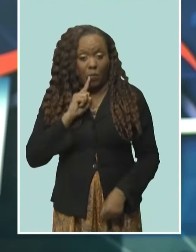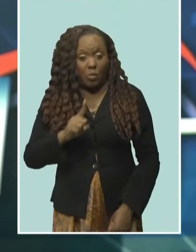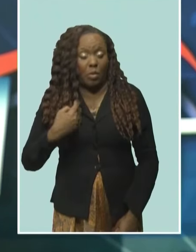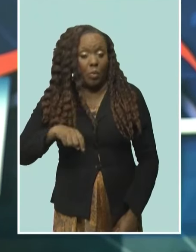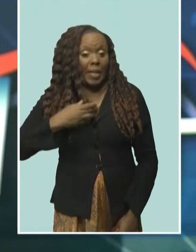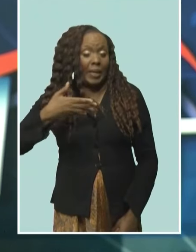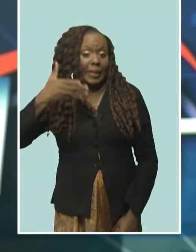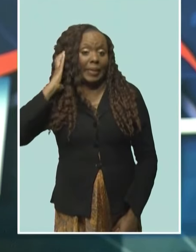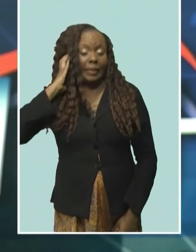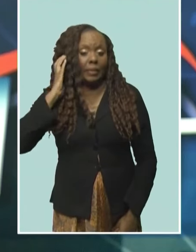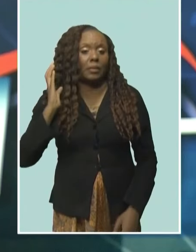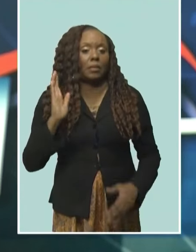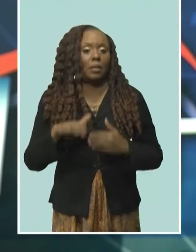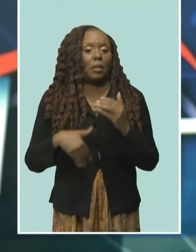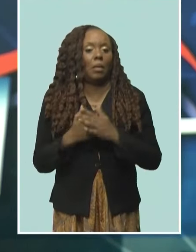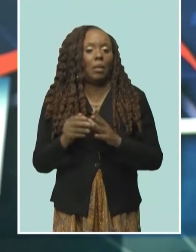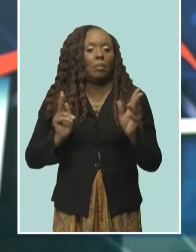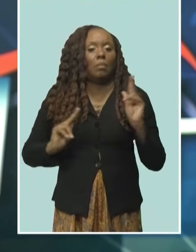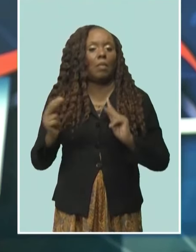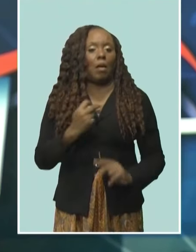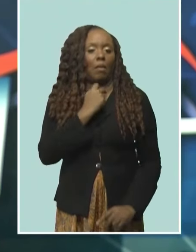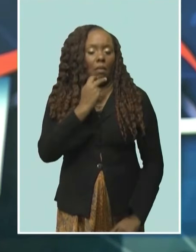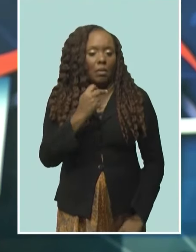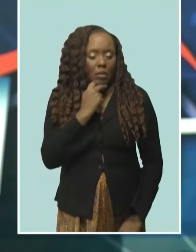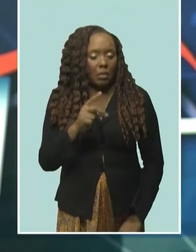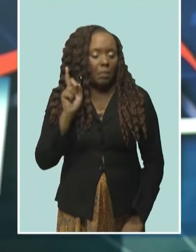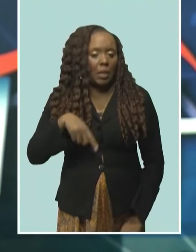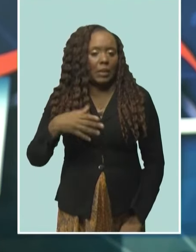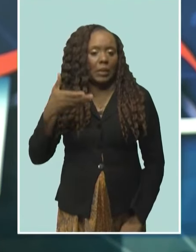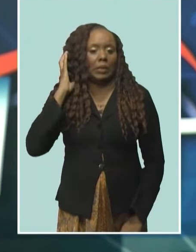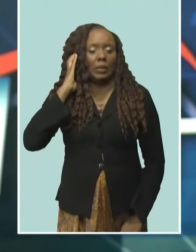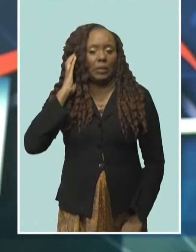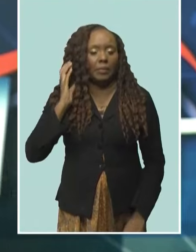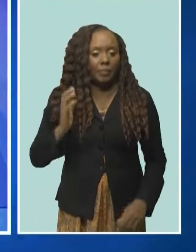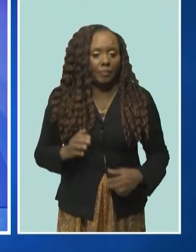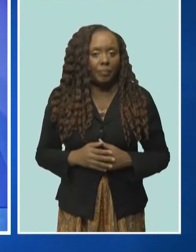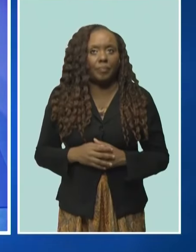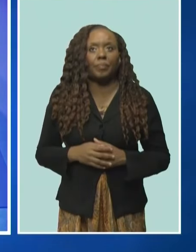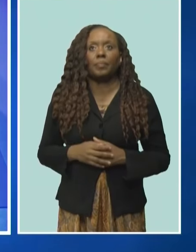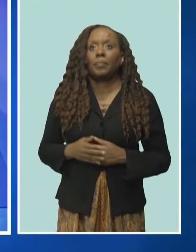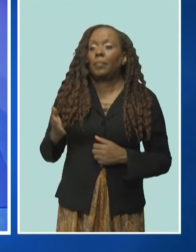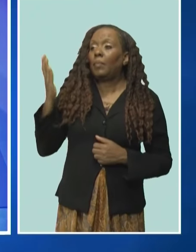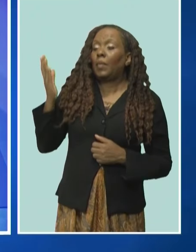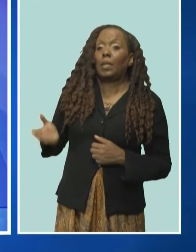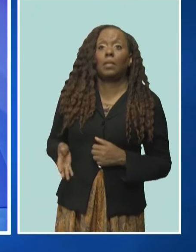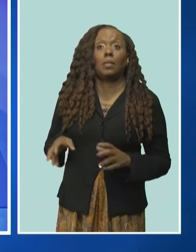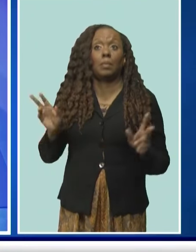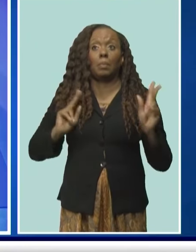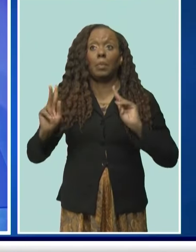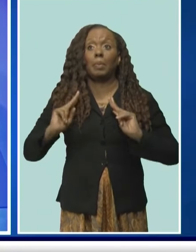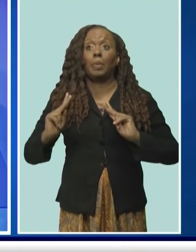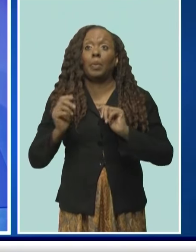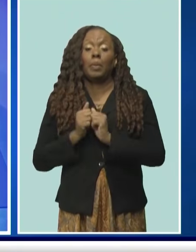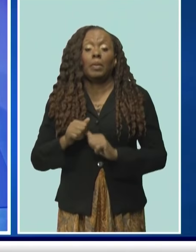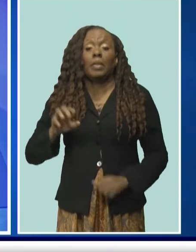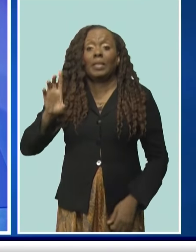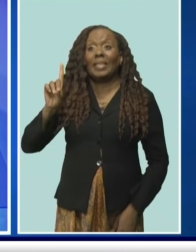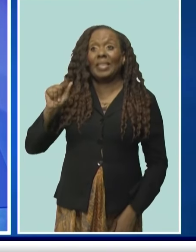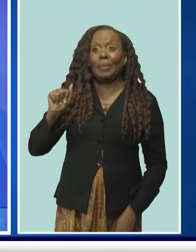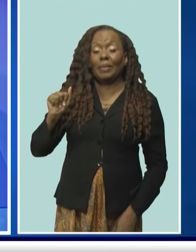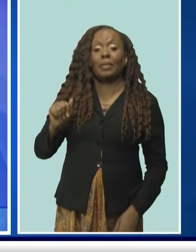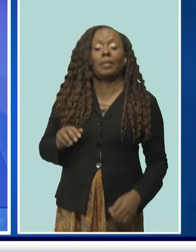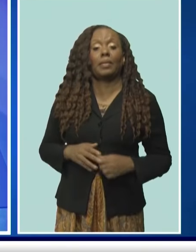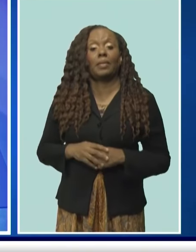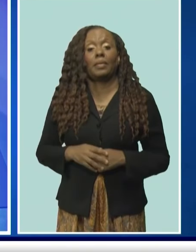marginalized groups in SIDS continue to be heard. Including those persons with disabilities, older persons,